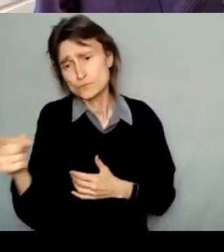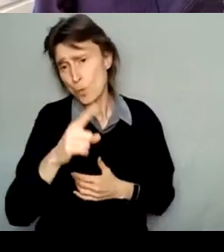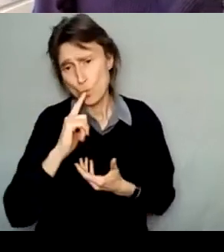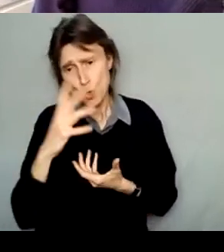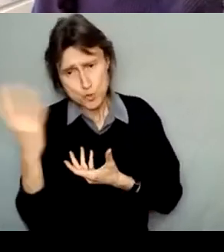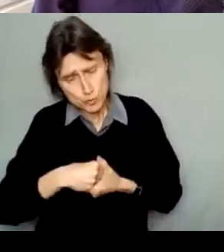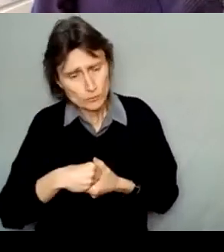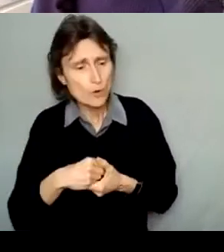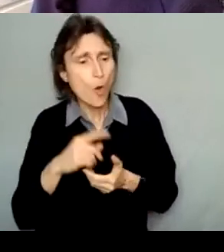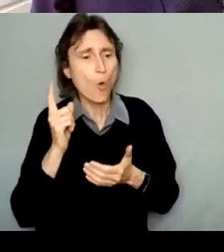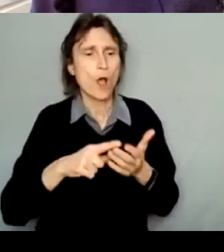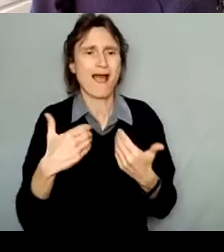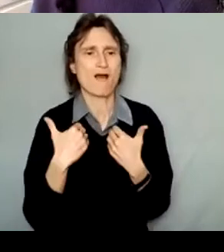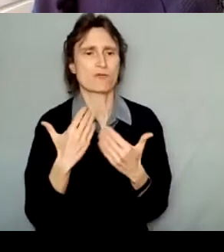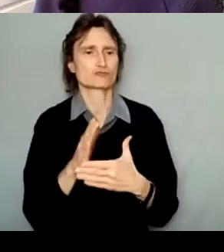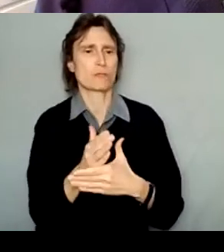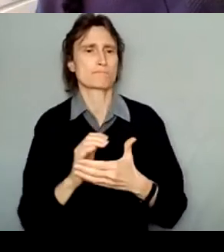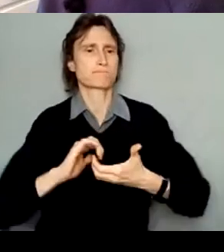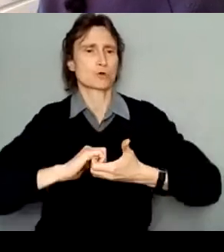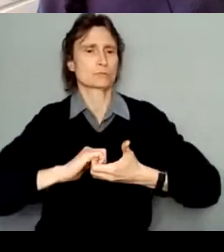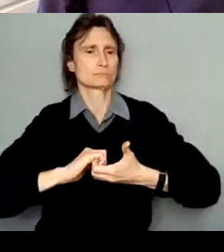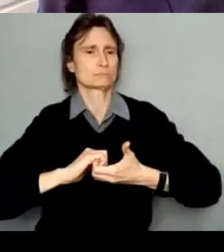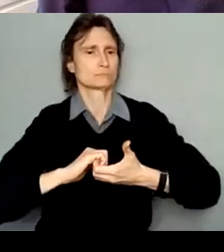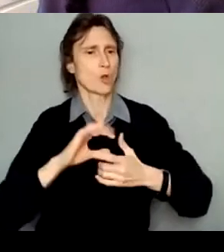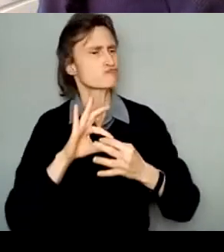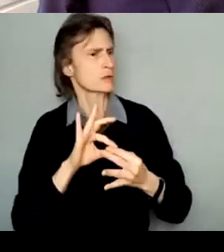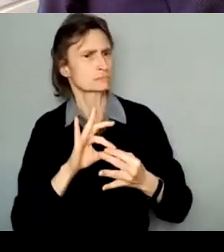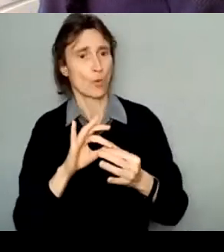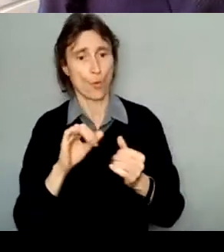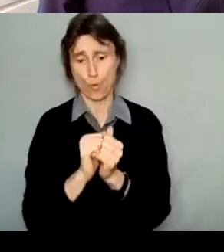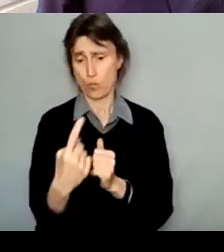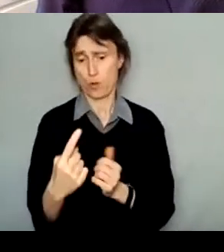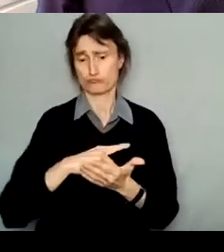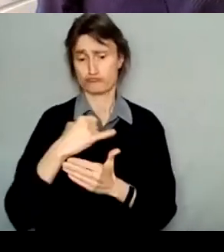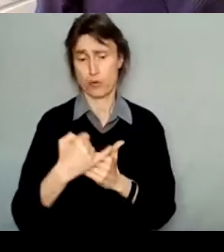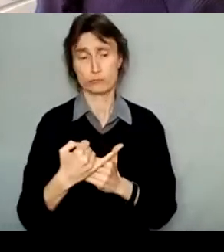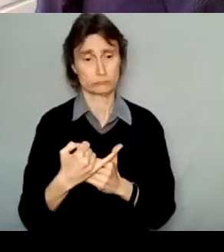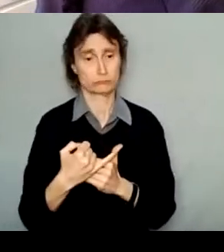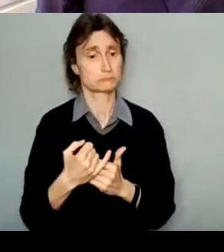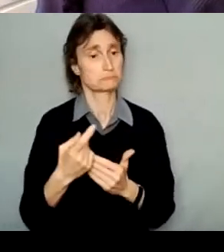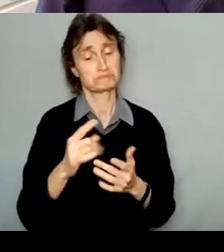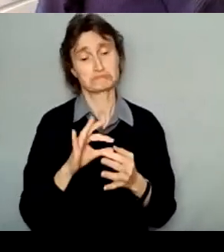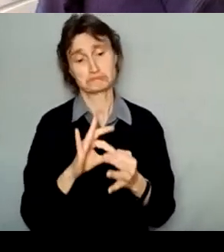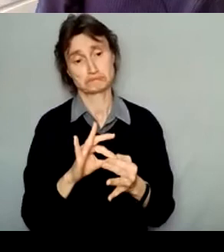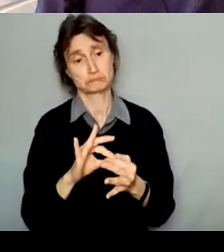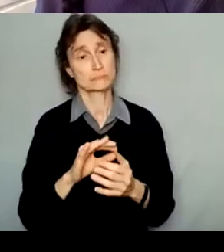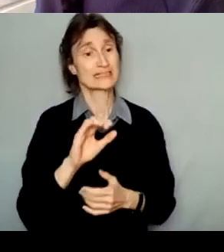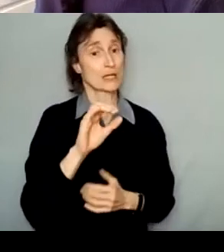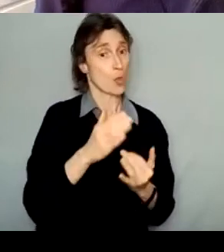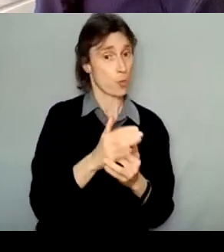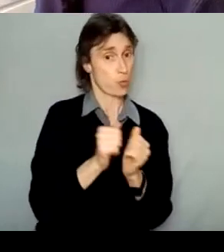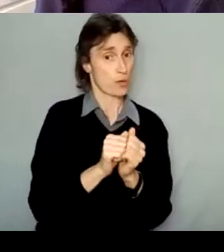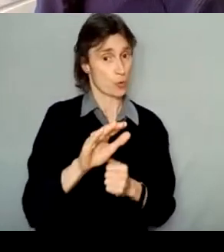demonstrate the partnerships or relationships you have related to this project, whether it be the CVs or bios of your